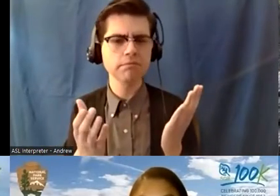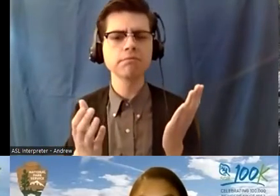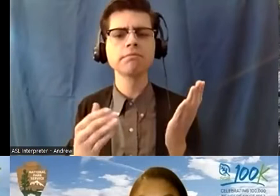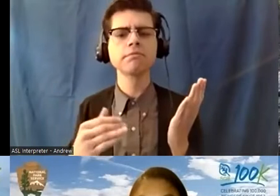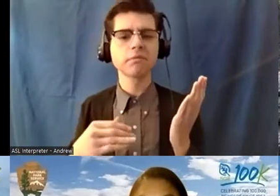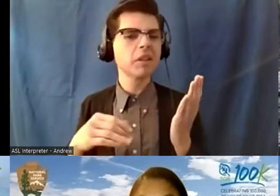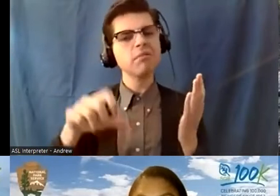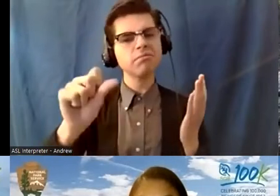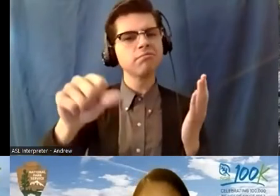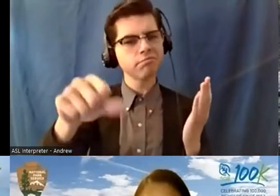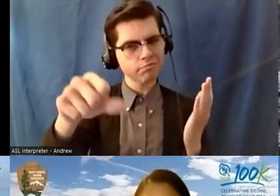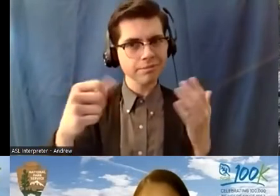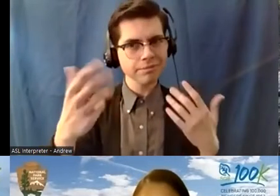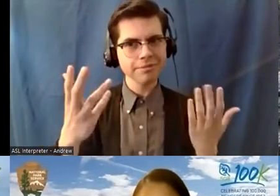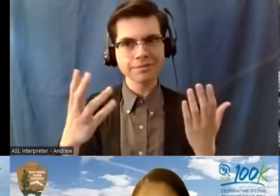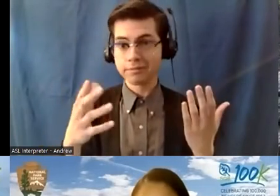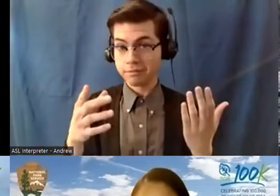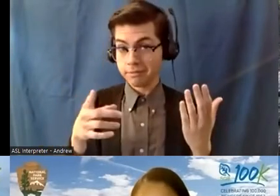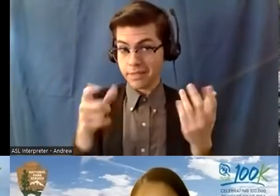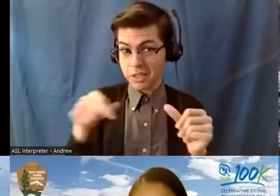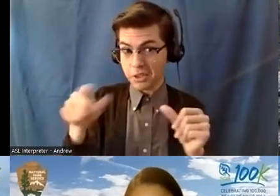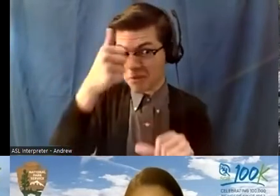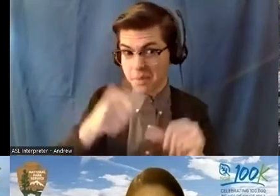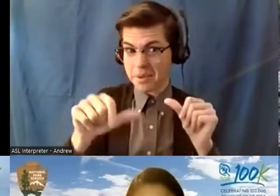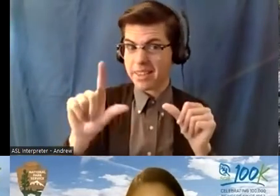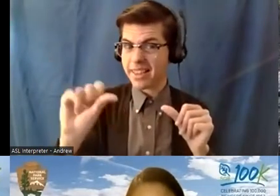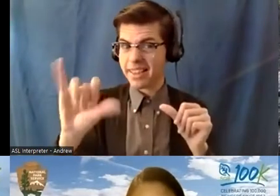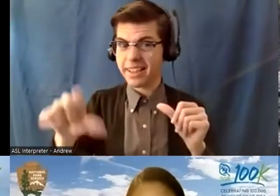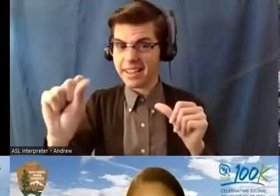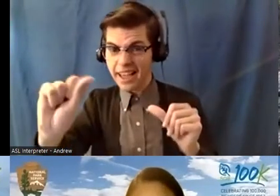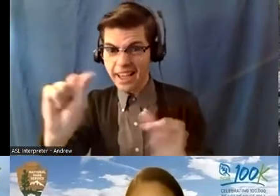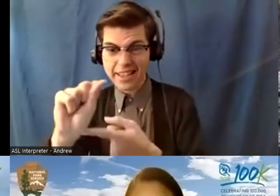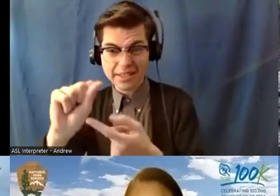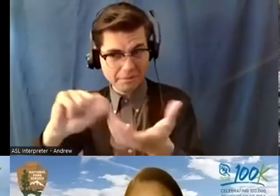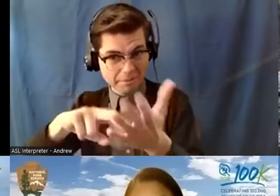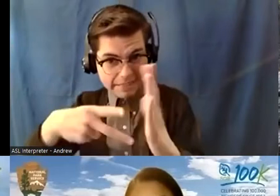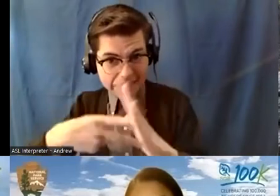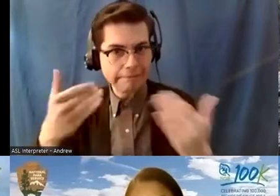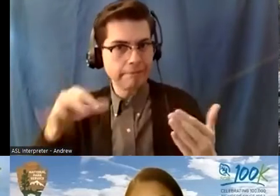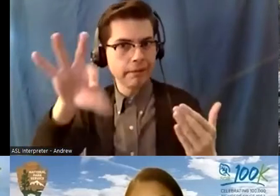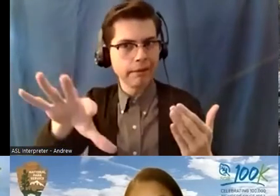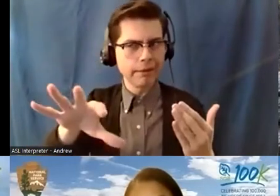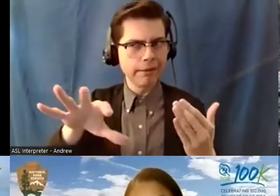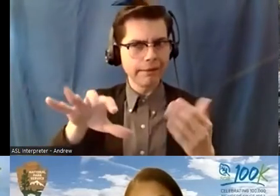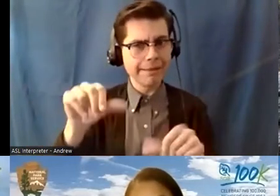Yeah, feel free to chip in if you remember what that S stands for. Science, maybe?